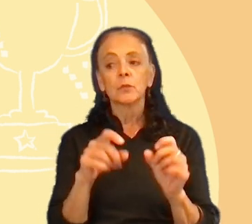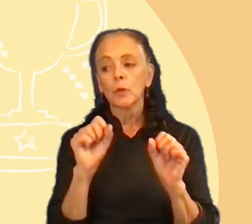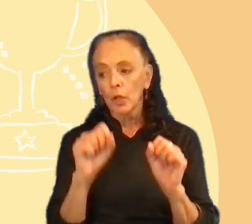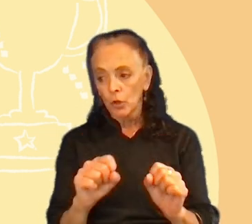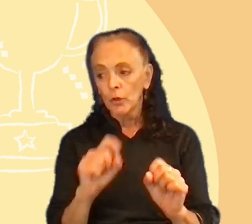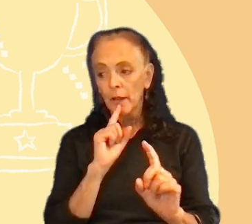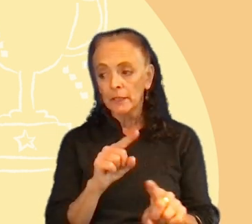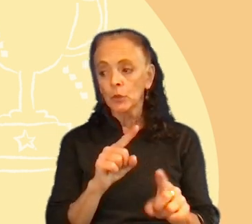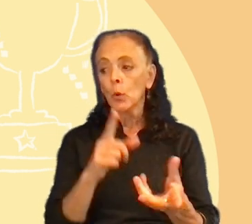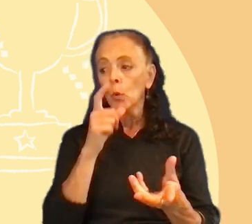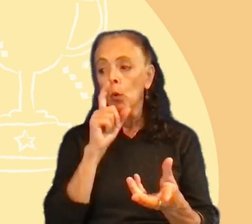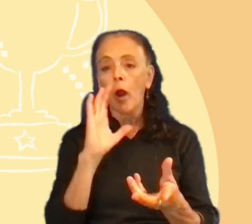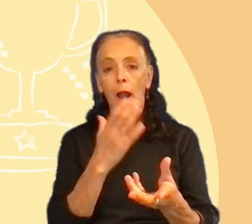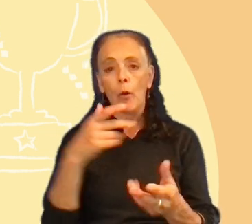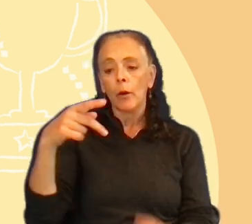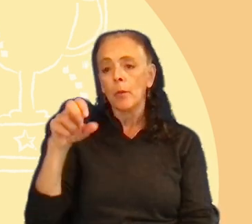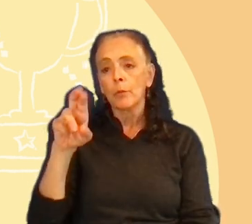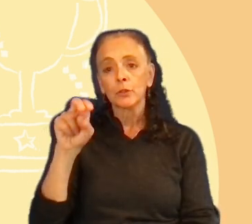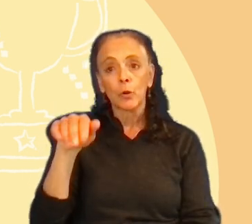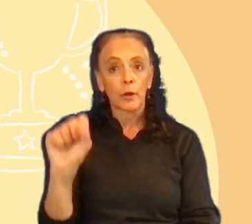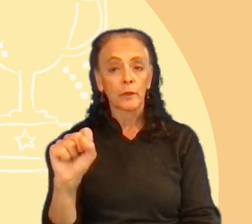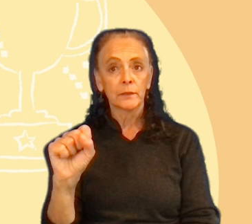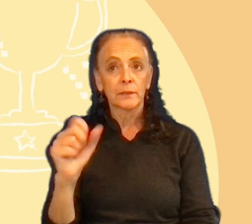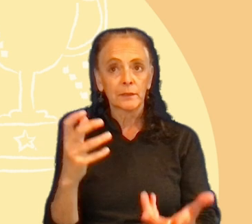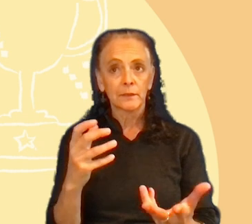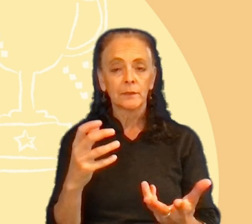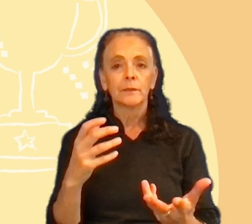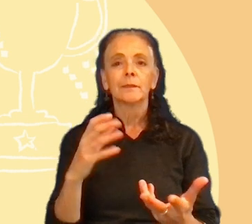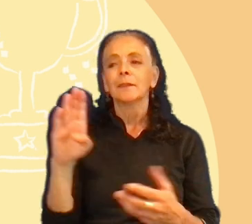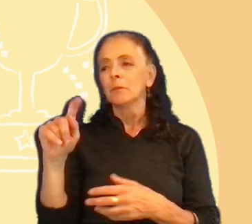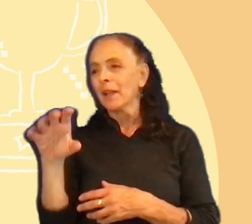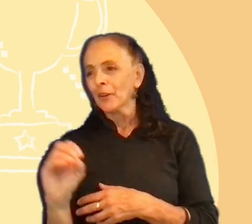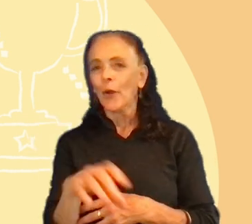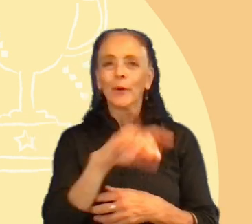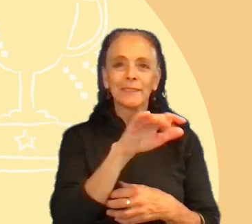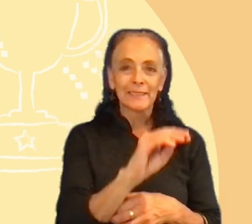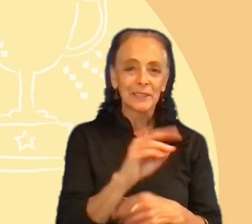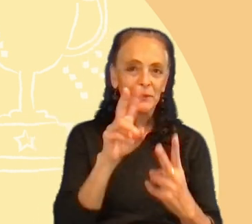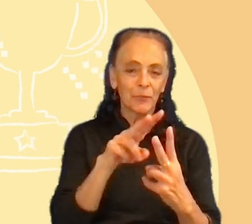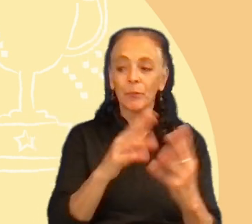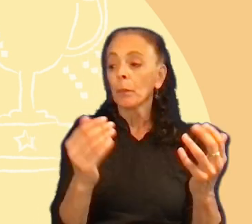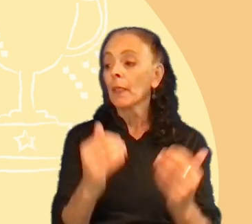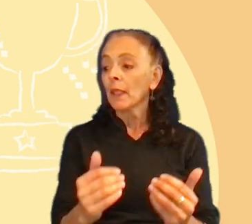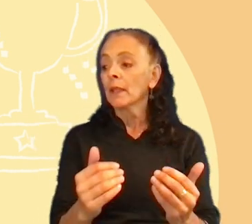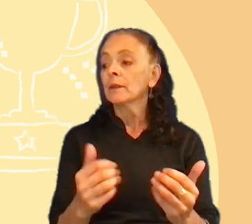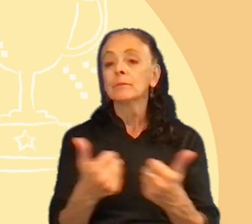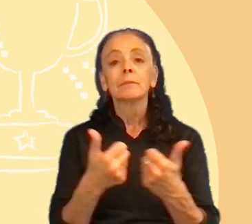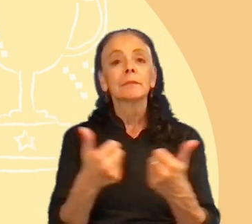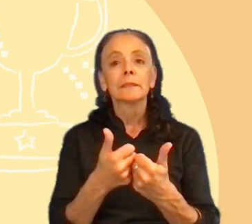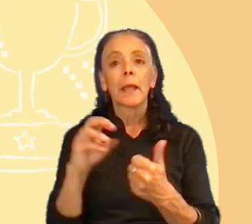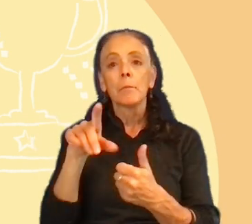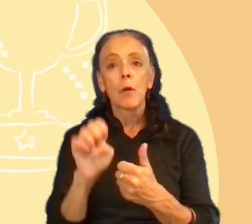answer who are our personas? Uh, Beto Batalha and Tim Costa. Uh, what kind of game mode our players prefer?